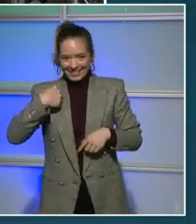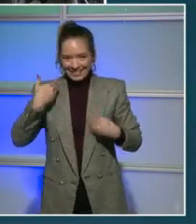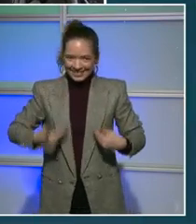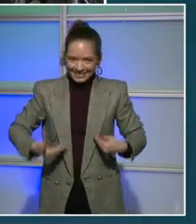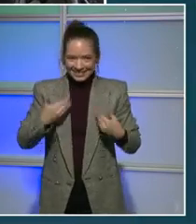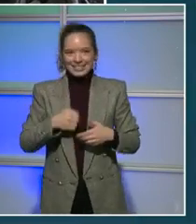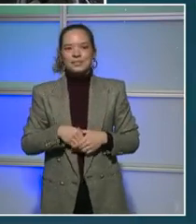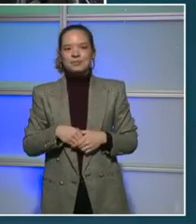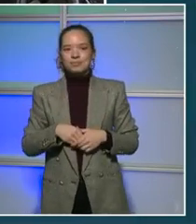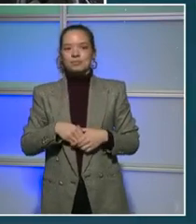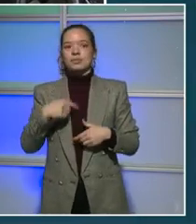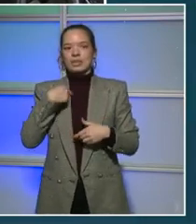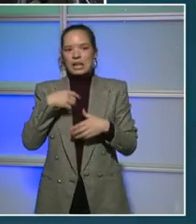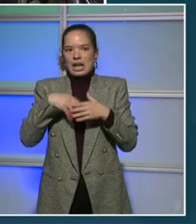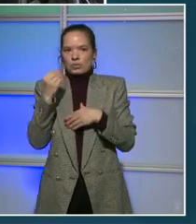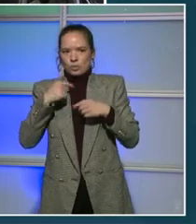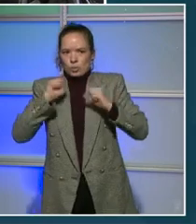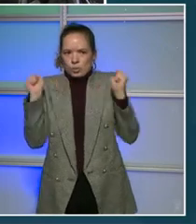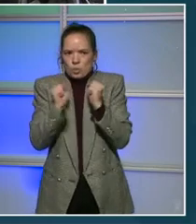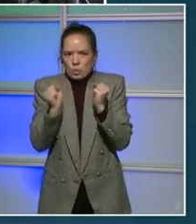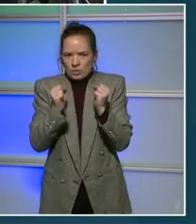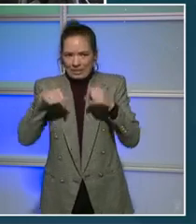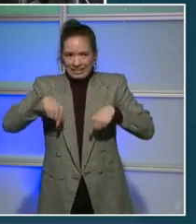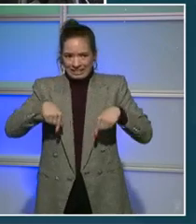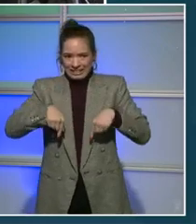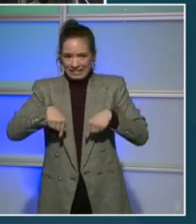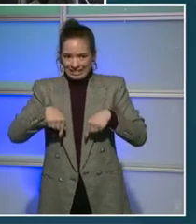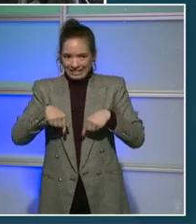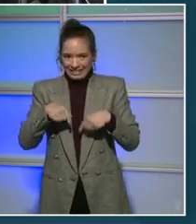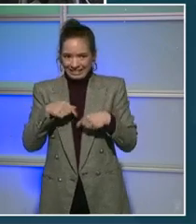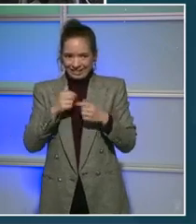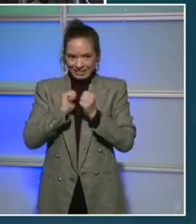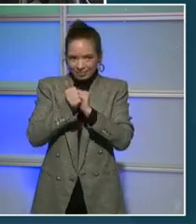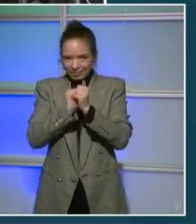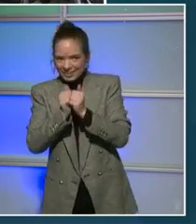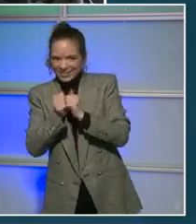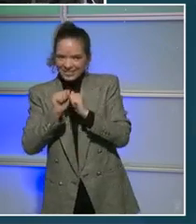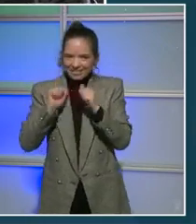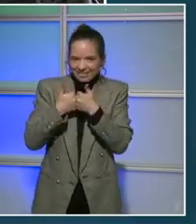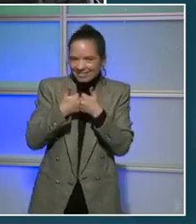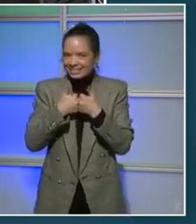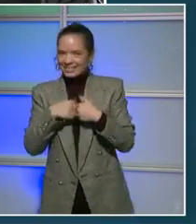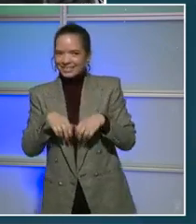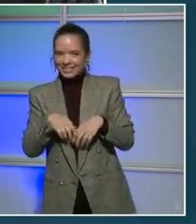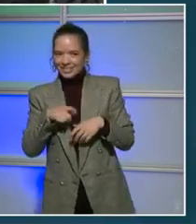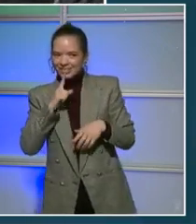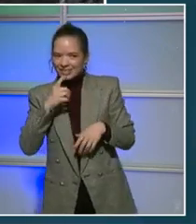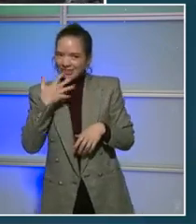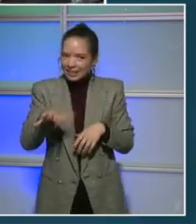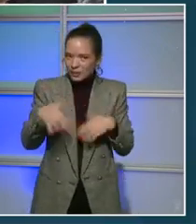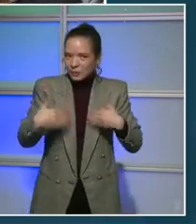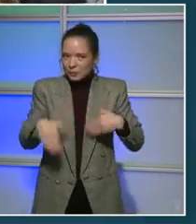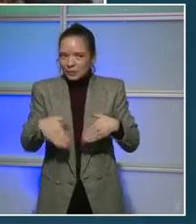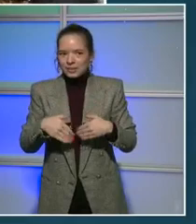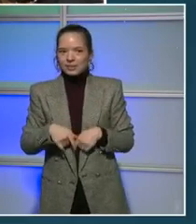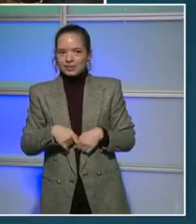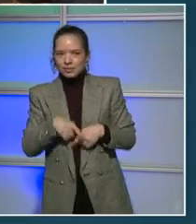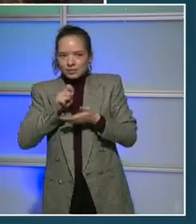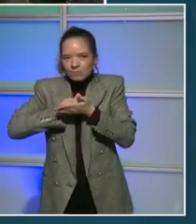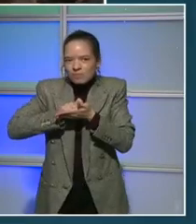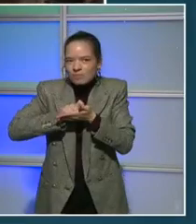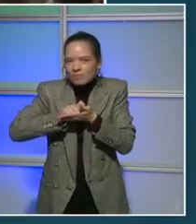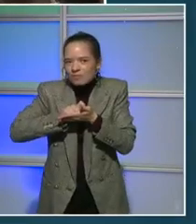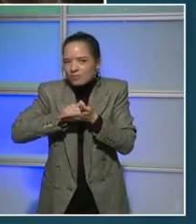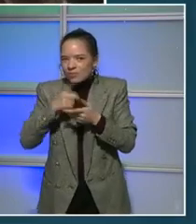sure are heating up in here. Our COVID heroes have taken off their capes and they've put pen to paper to figure out how